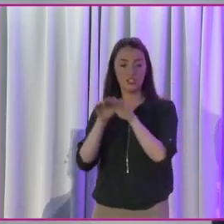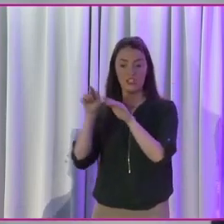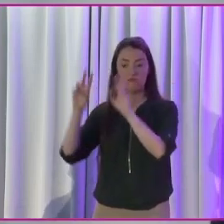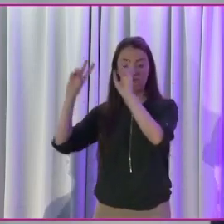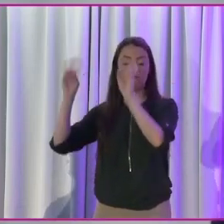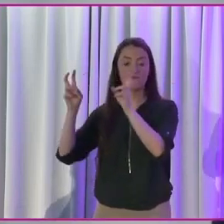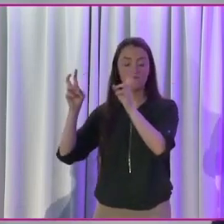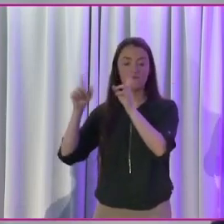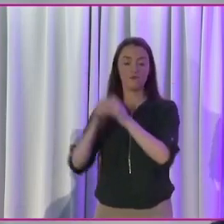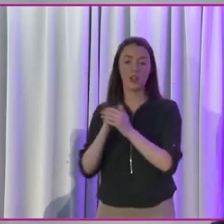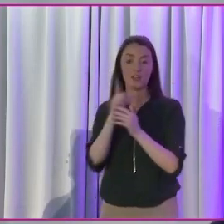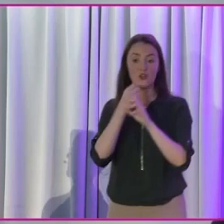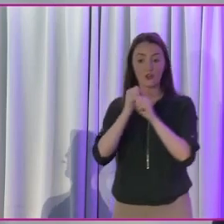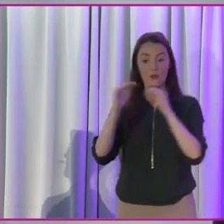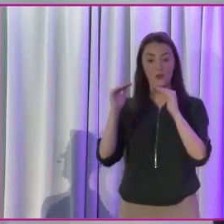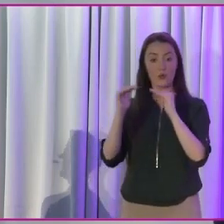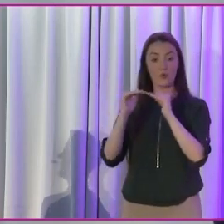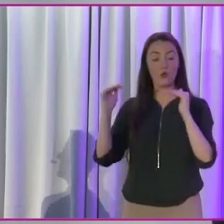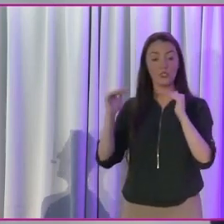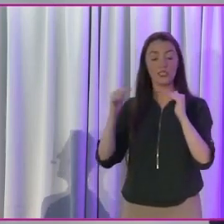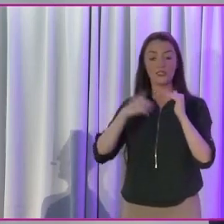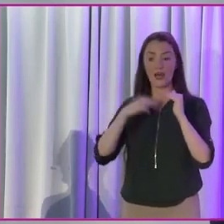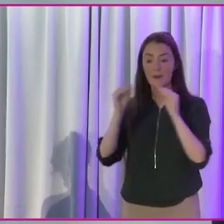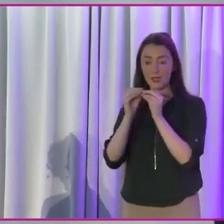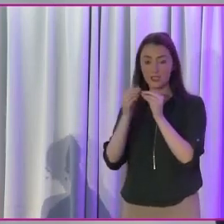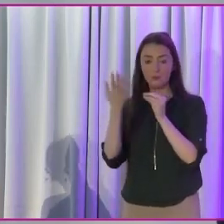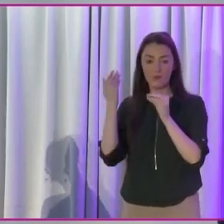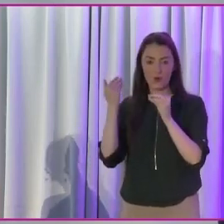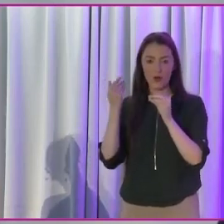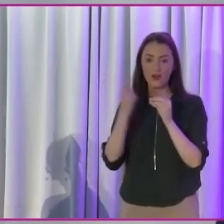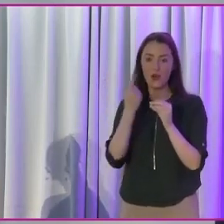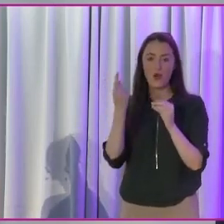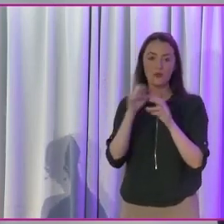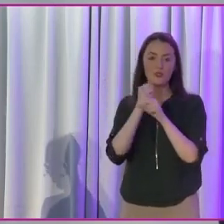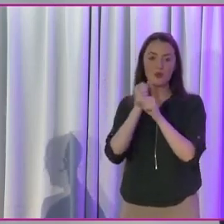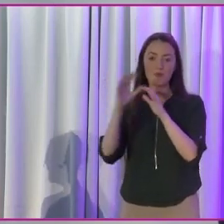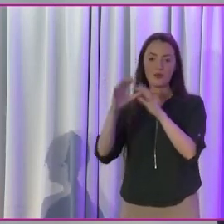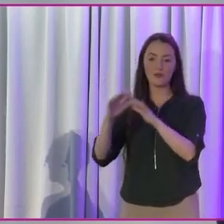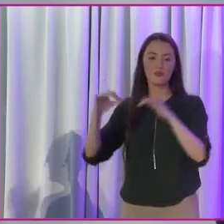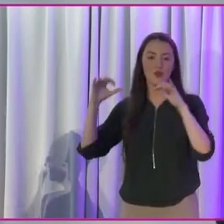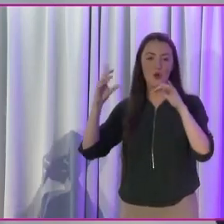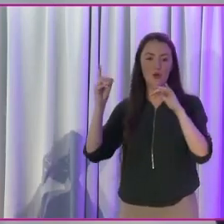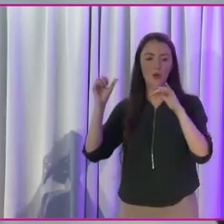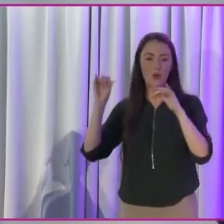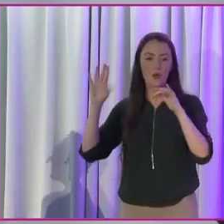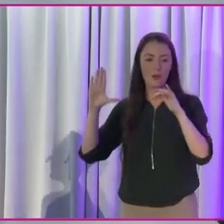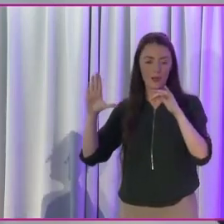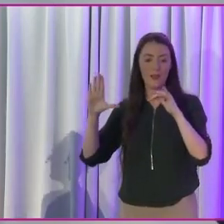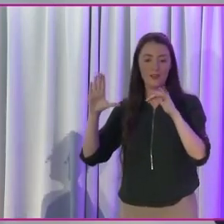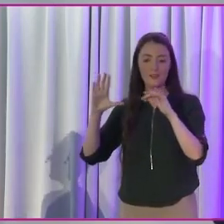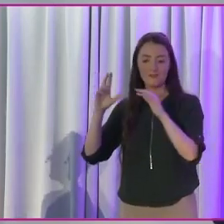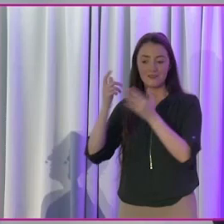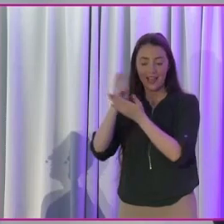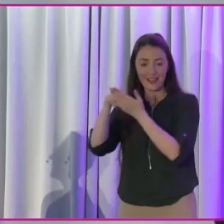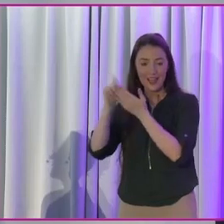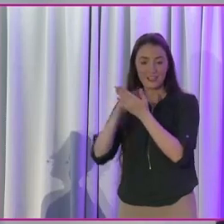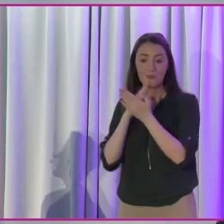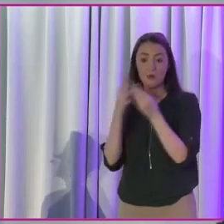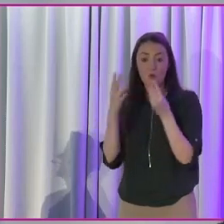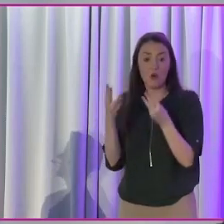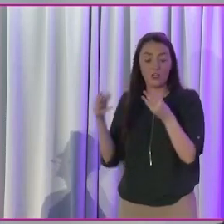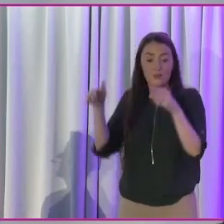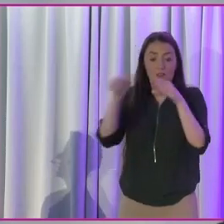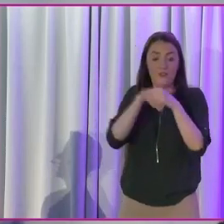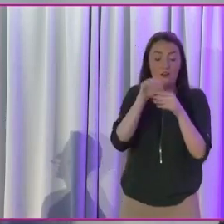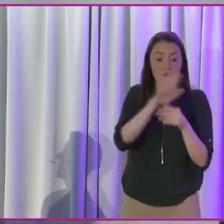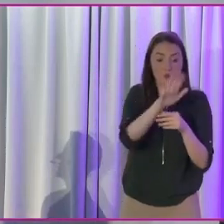quotas, that quote I mentioned, which is only applies, unfortunately, to all elections, we wanted it extended to local elections. And we also wanted